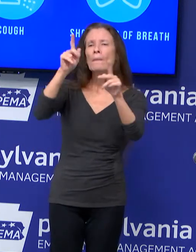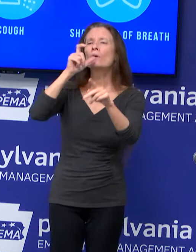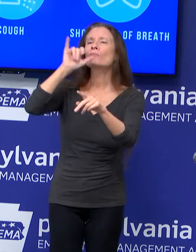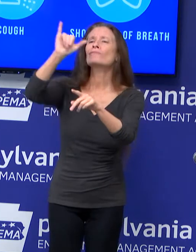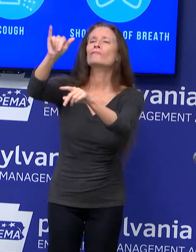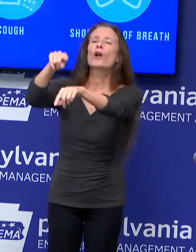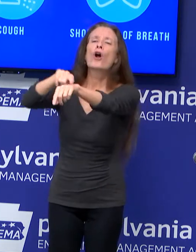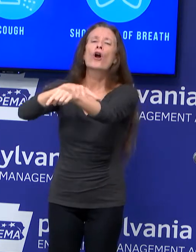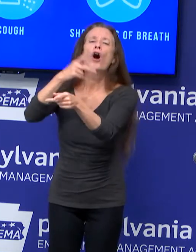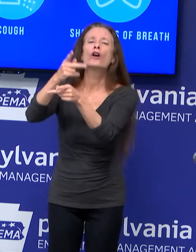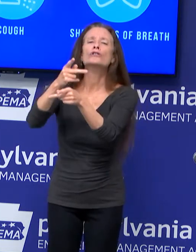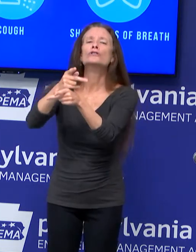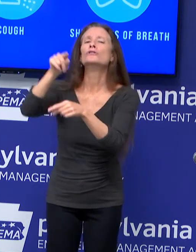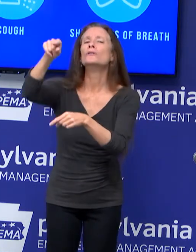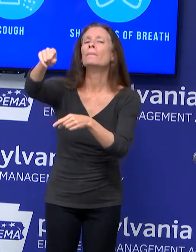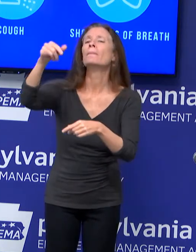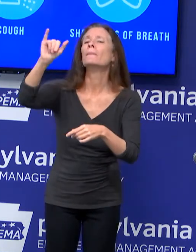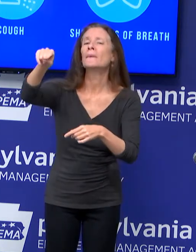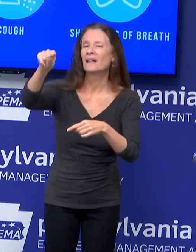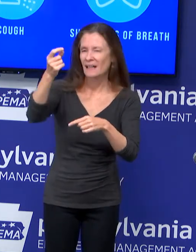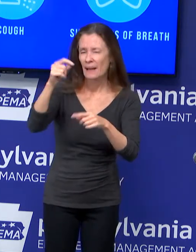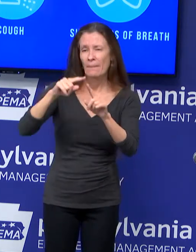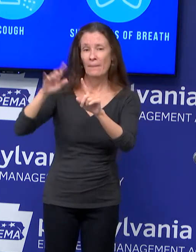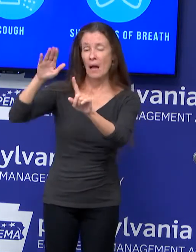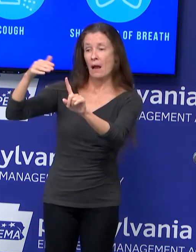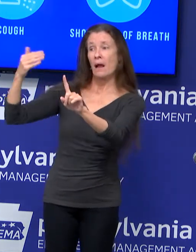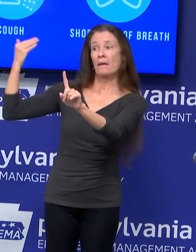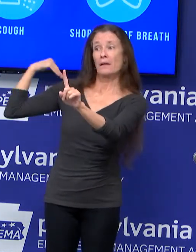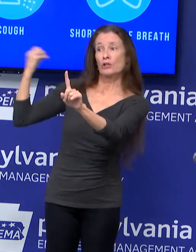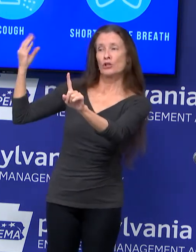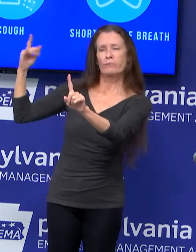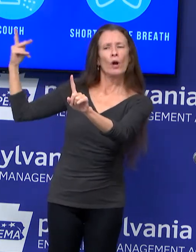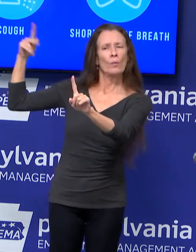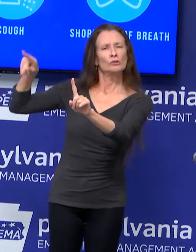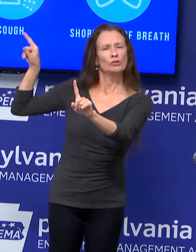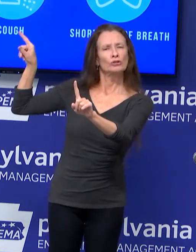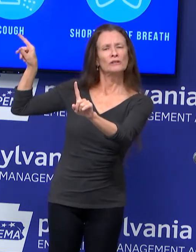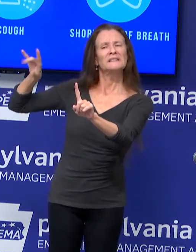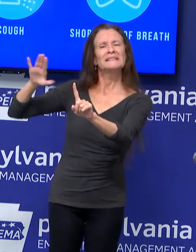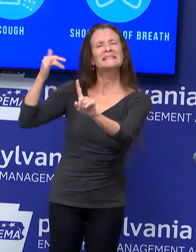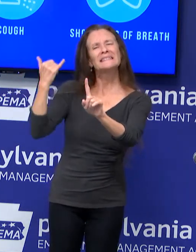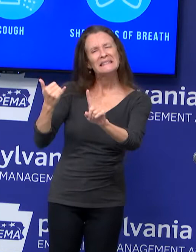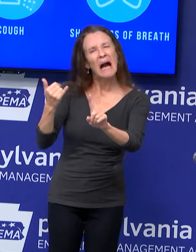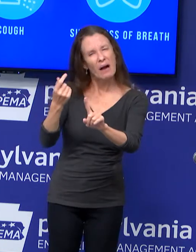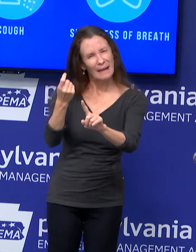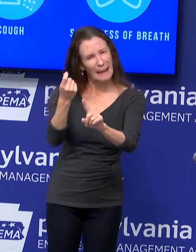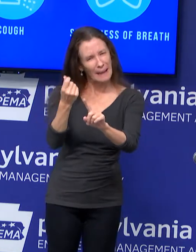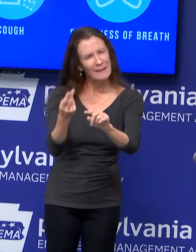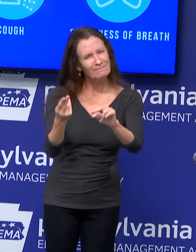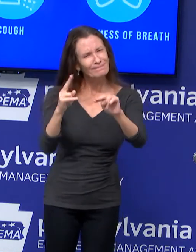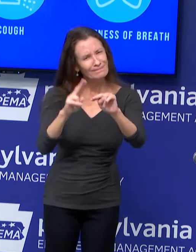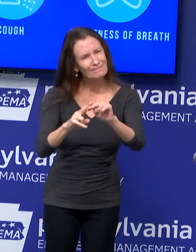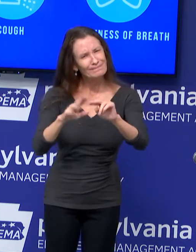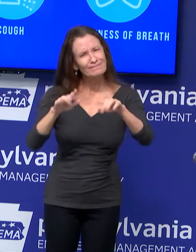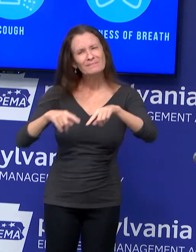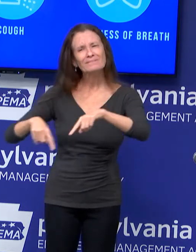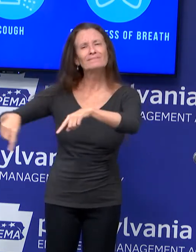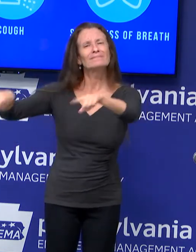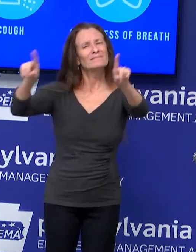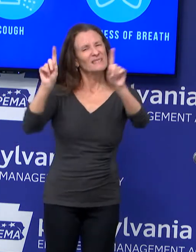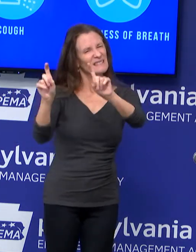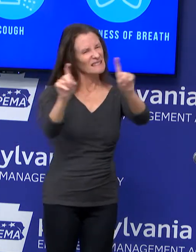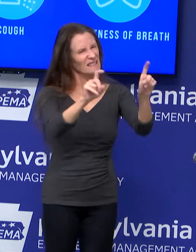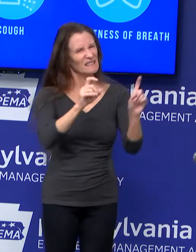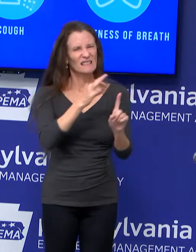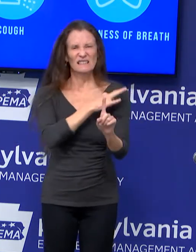like we saw in the spring. We have instituted universal testing in those facilities and we have retesting protocols, both